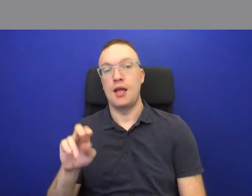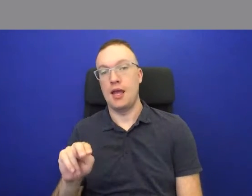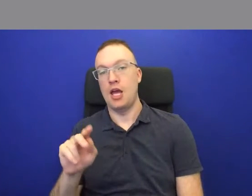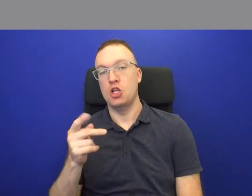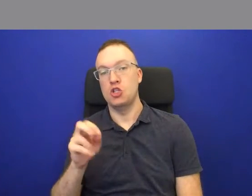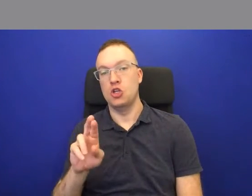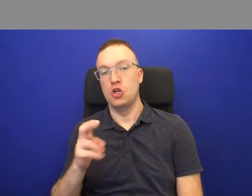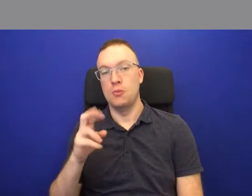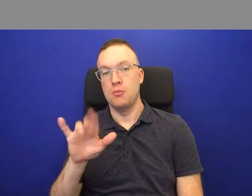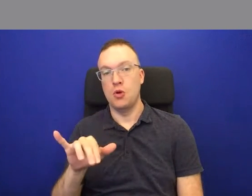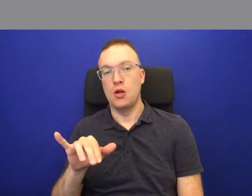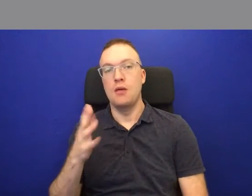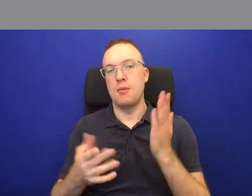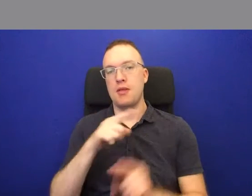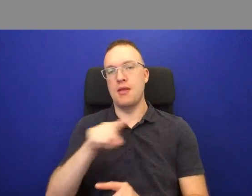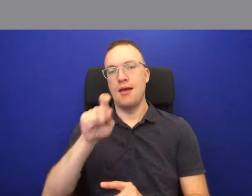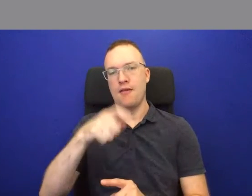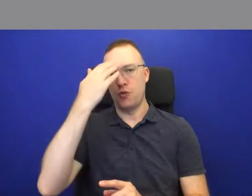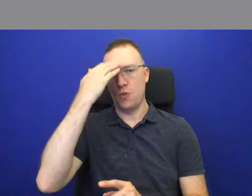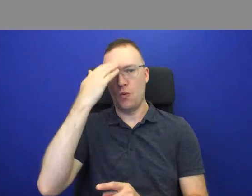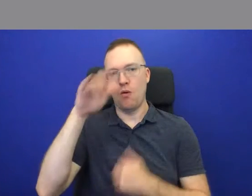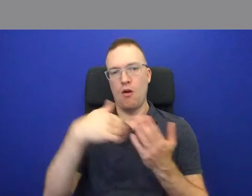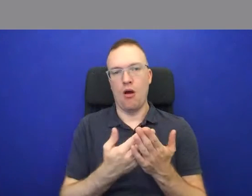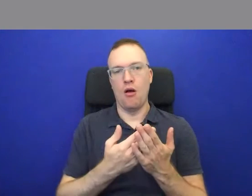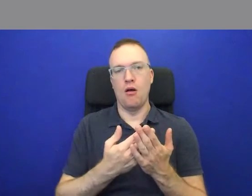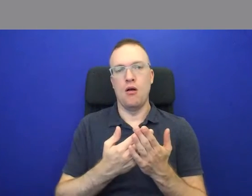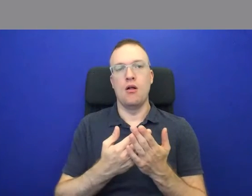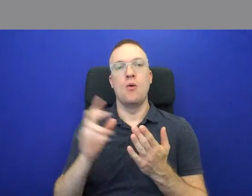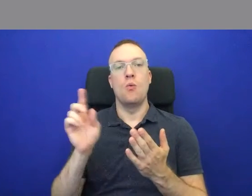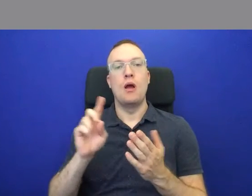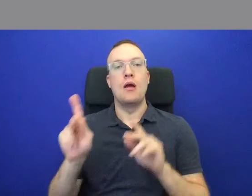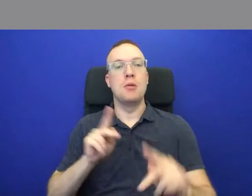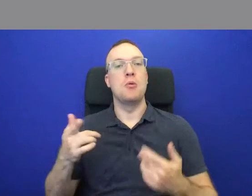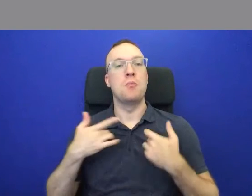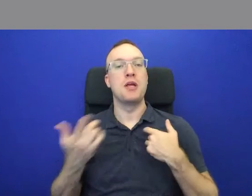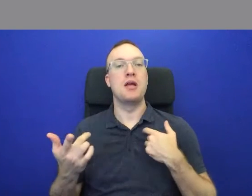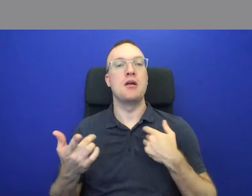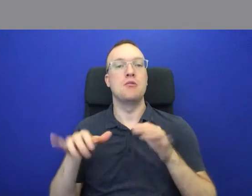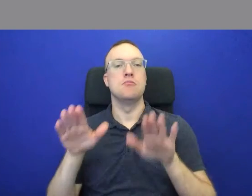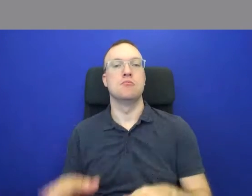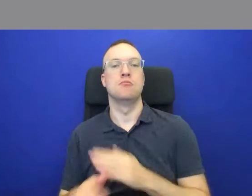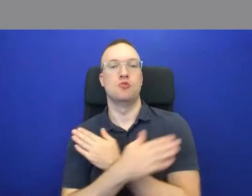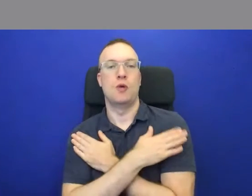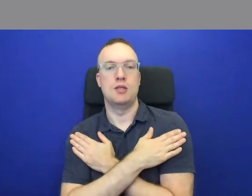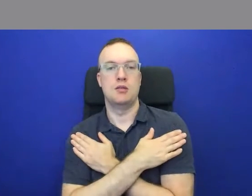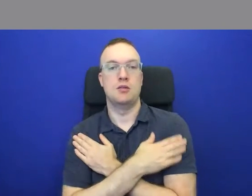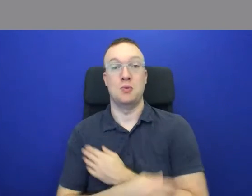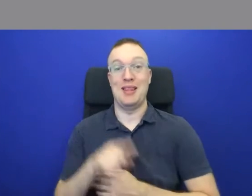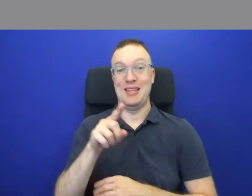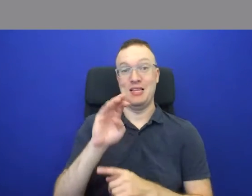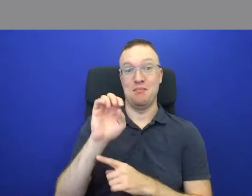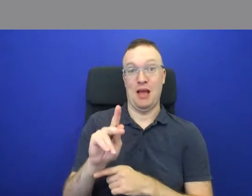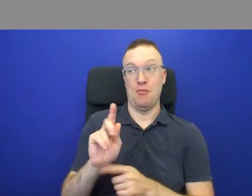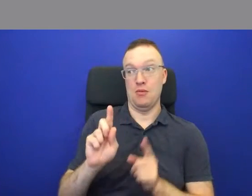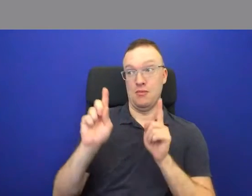will need to know where all of the pilgrims rest are. So this map can tell us how